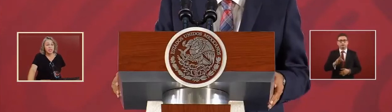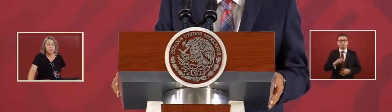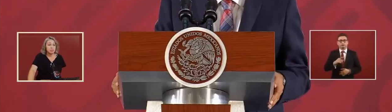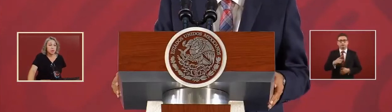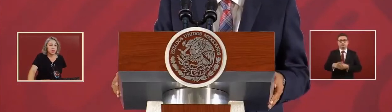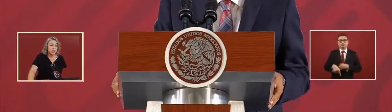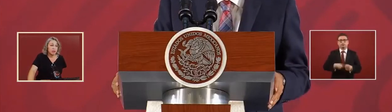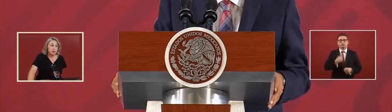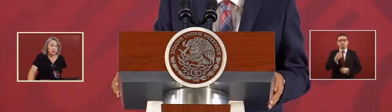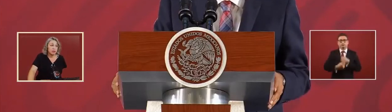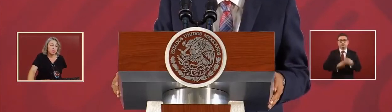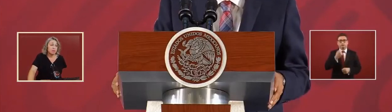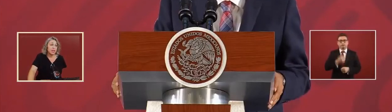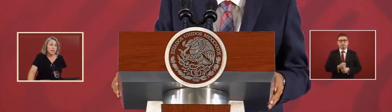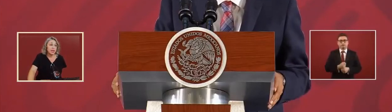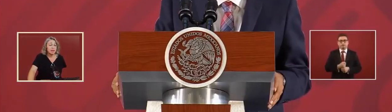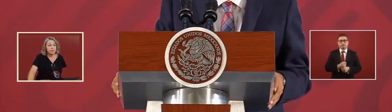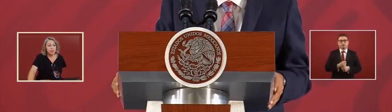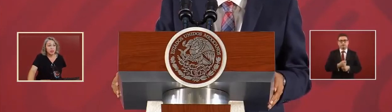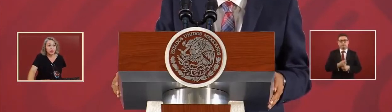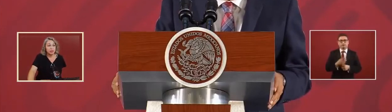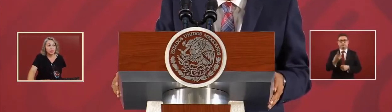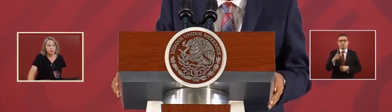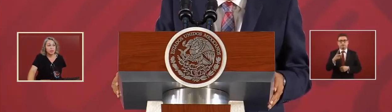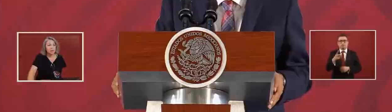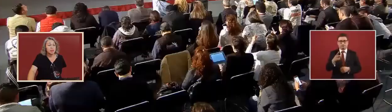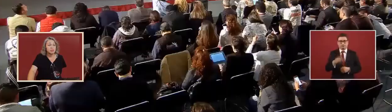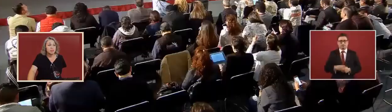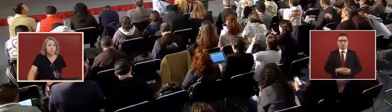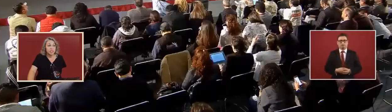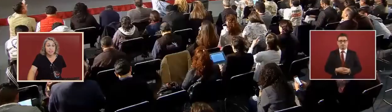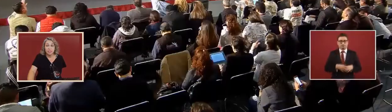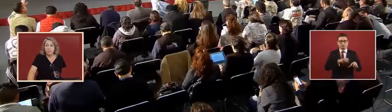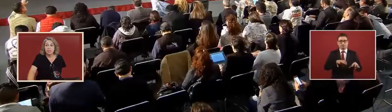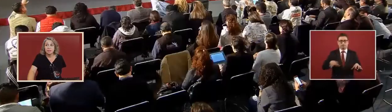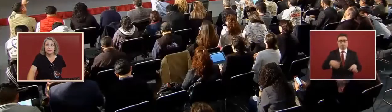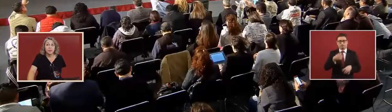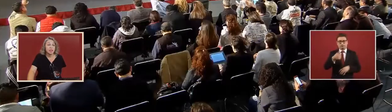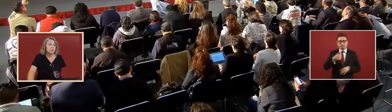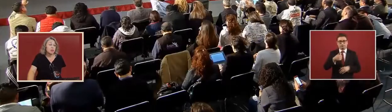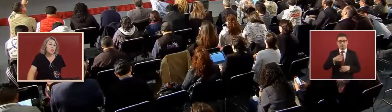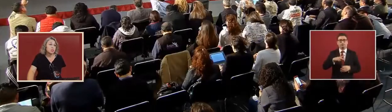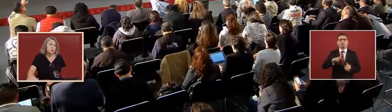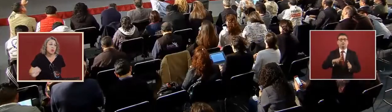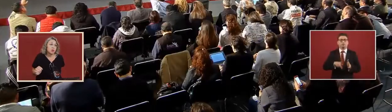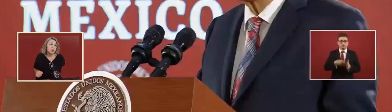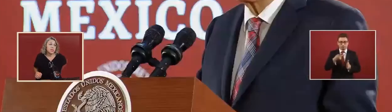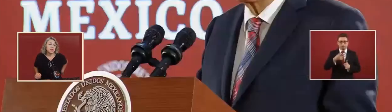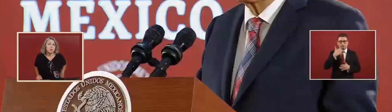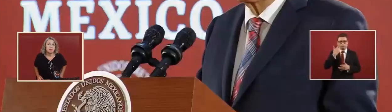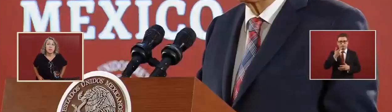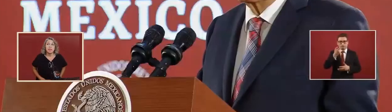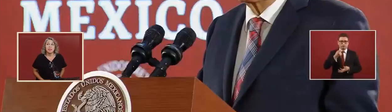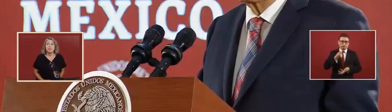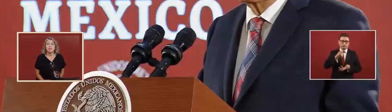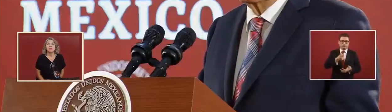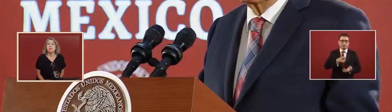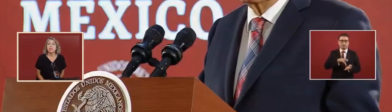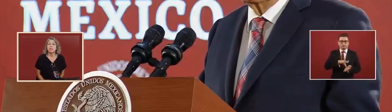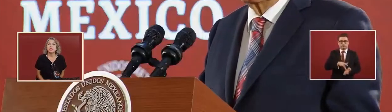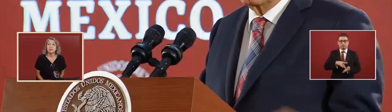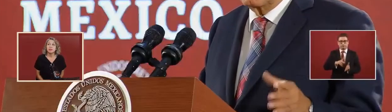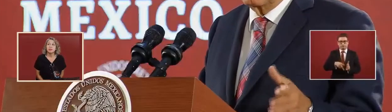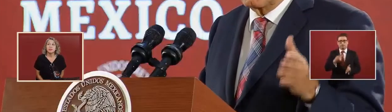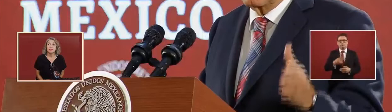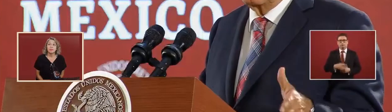end of year for six because we're going to repeat the investment that is what